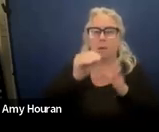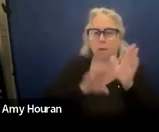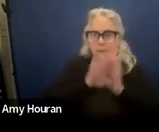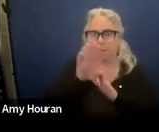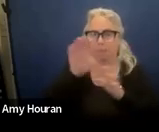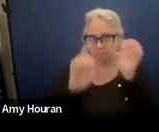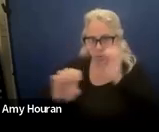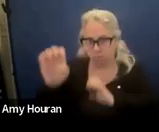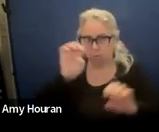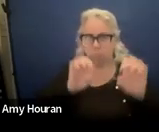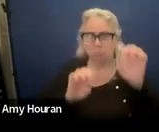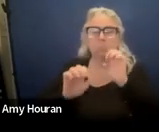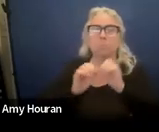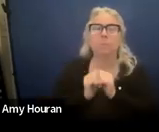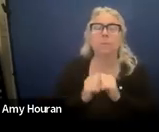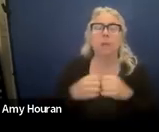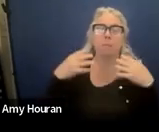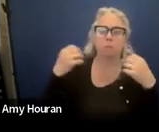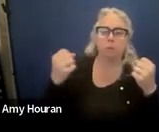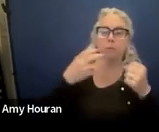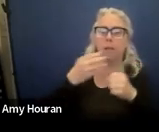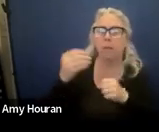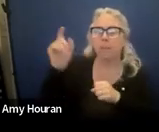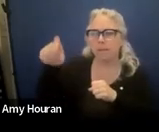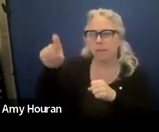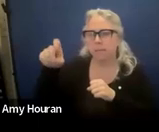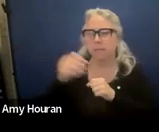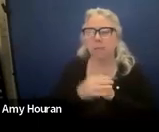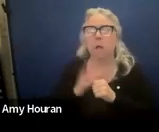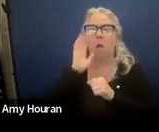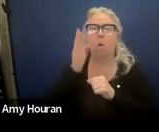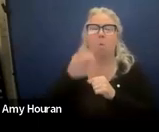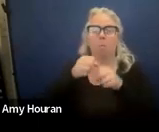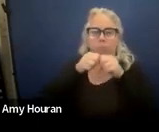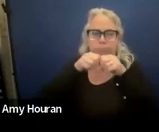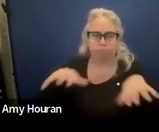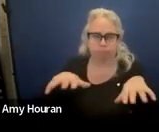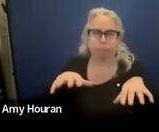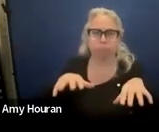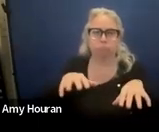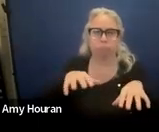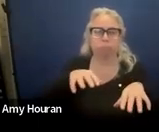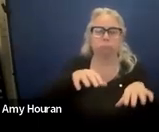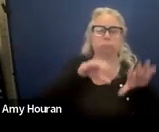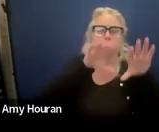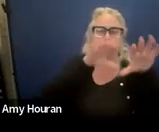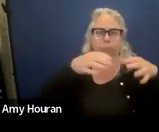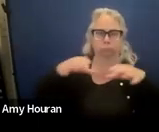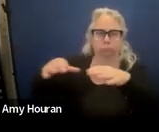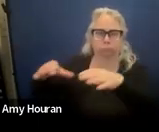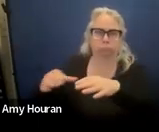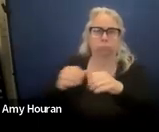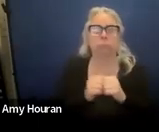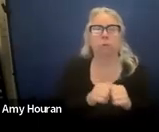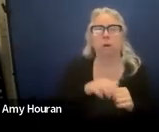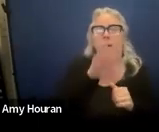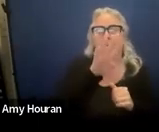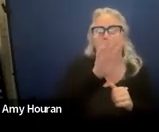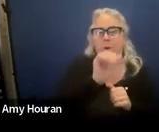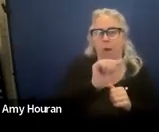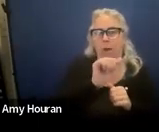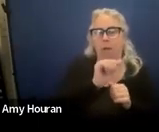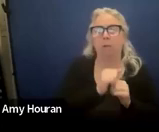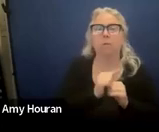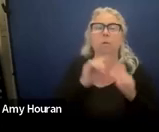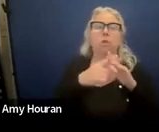evaluations the strengths and the needs and we're going to break this down into each section so there's 4a through e starting